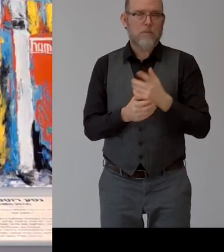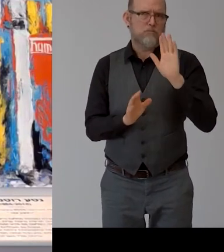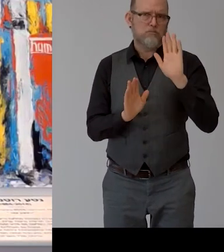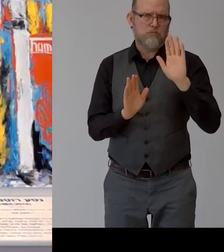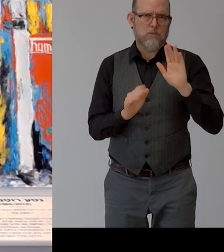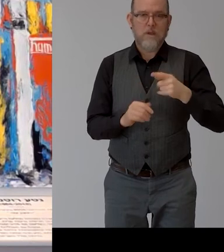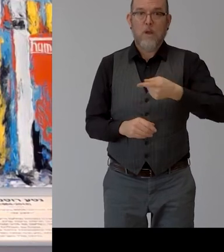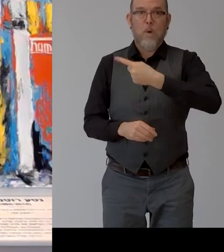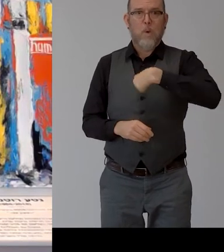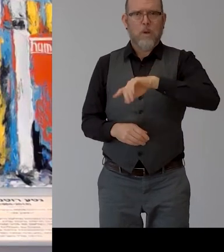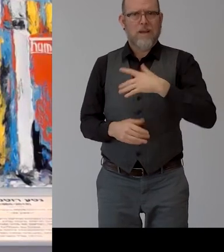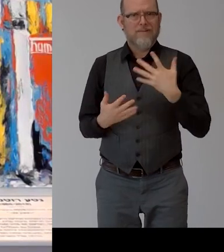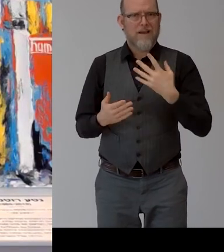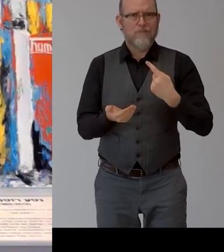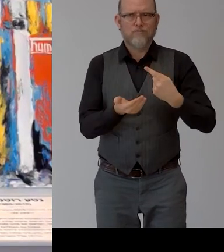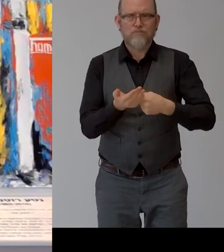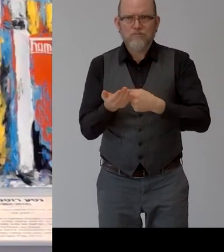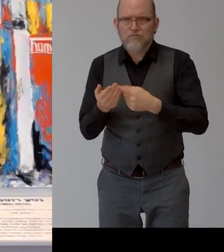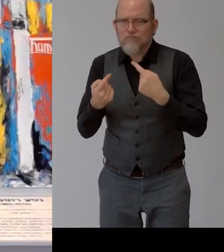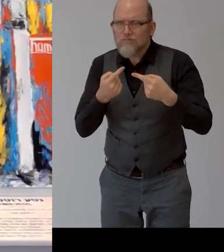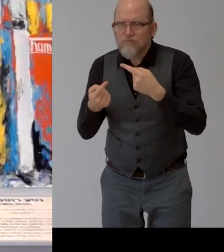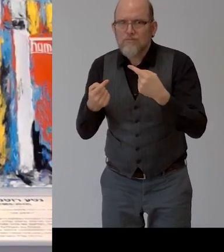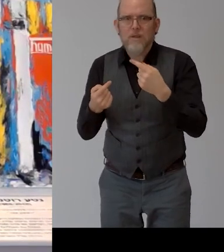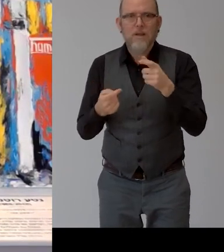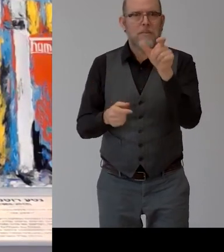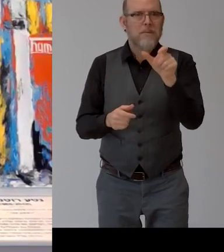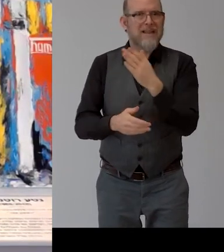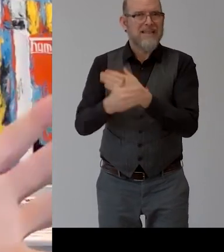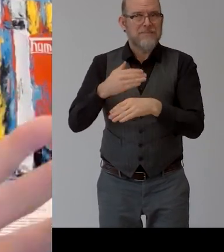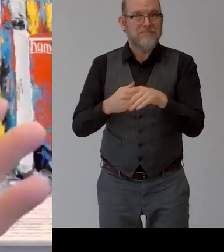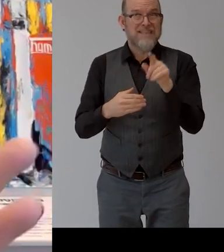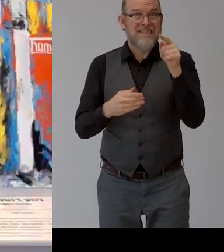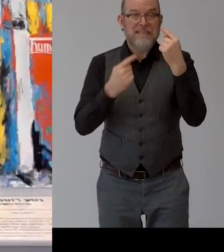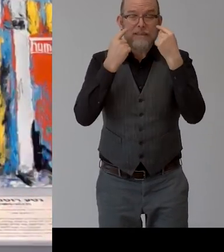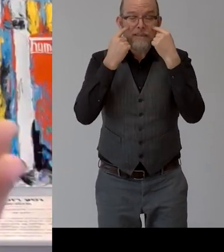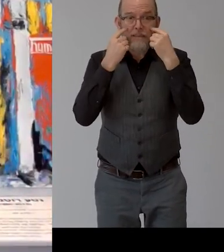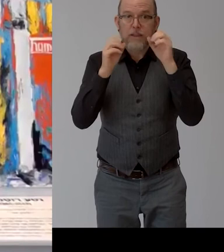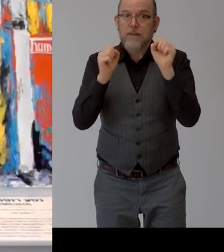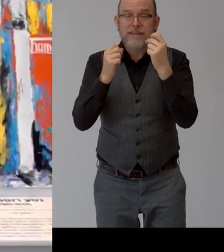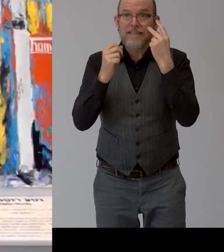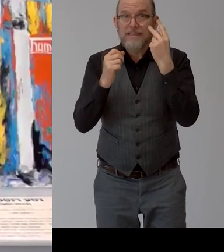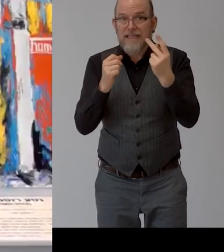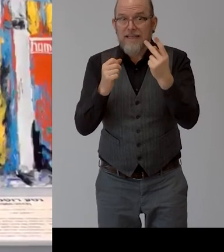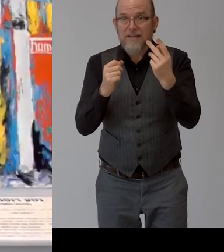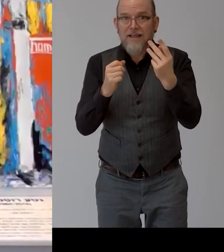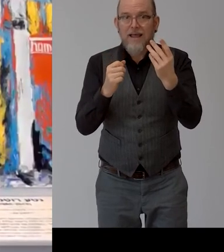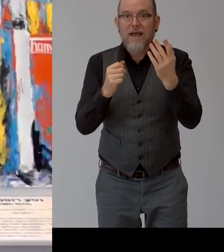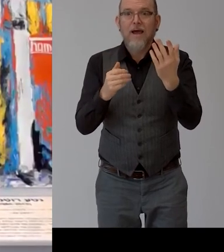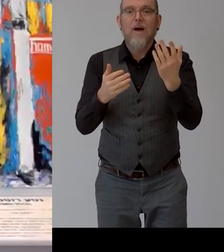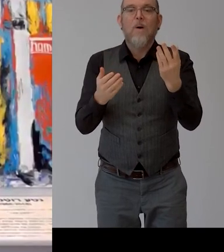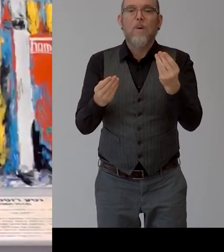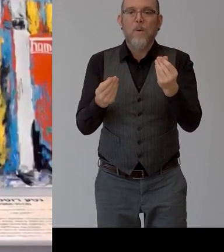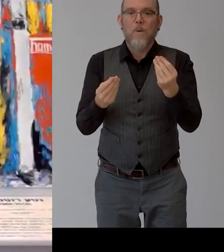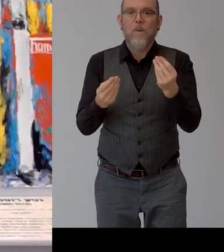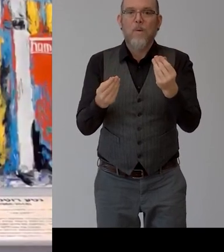uh a disability that is not visible i know that uh one of the disabilities at least in israel we have been uh